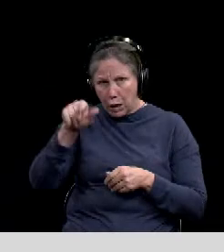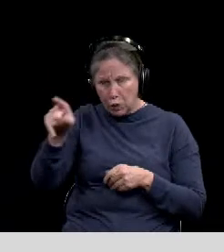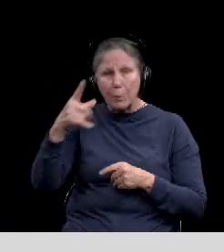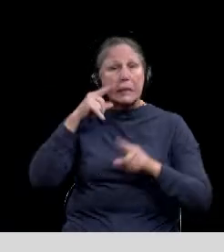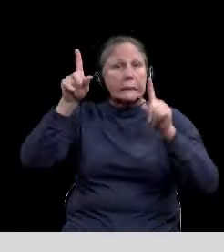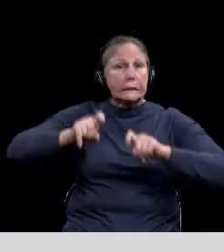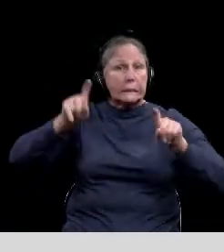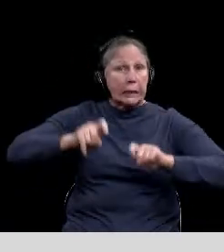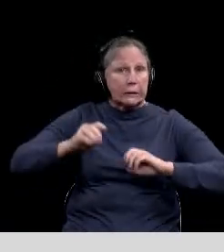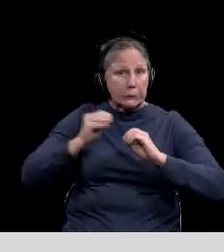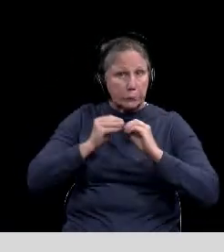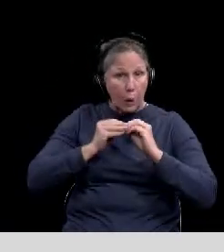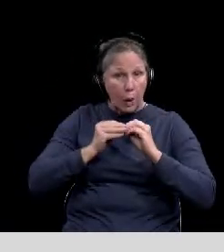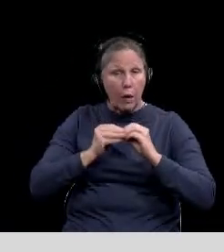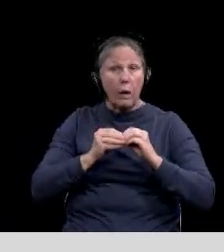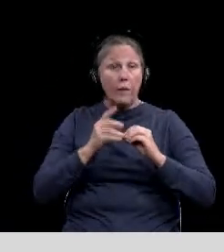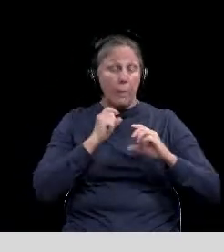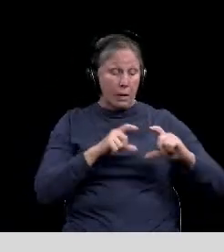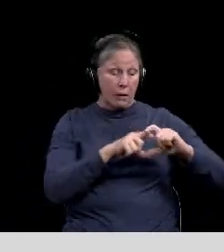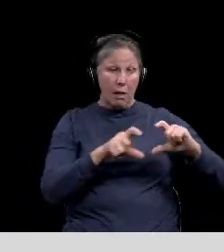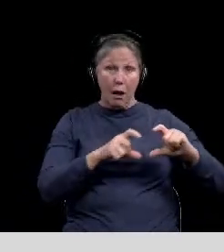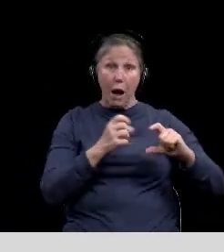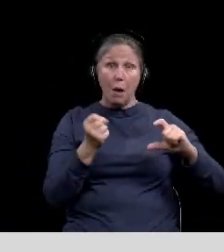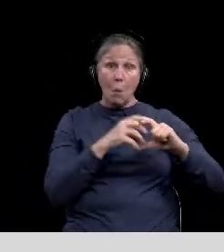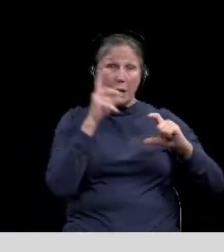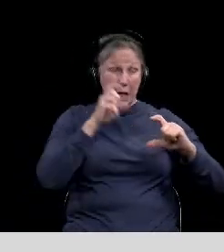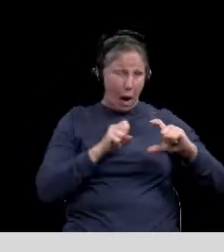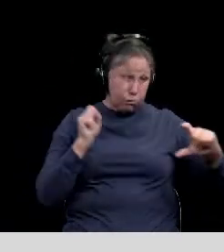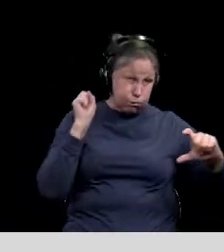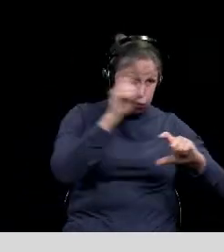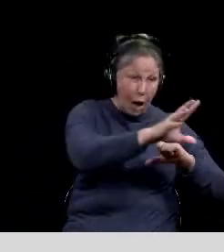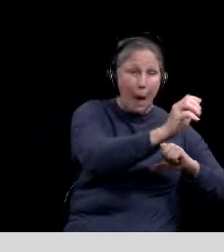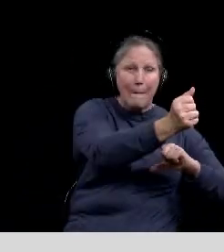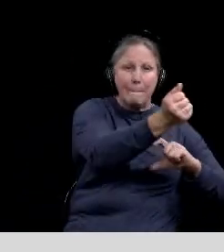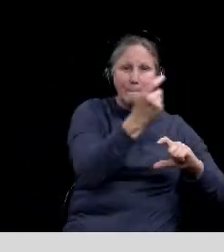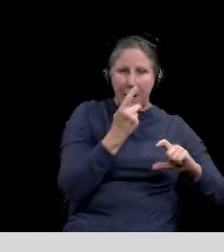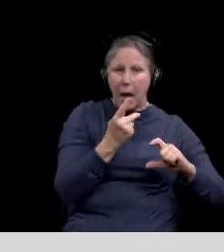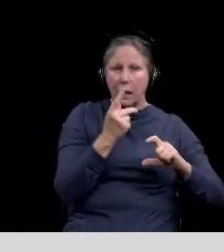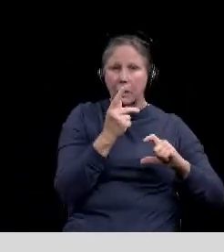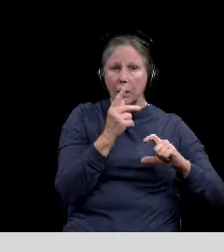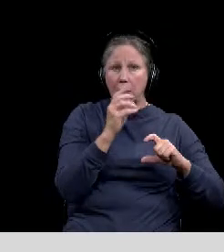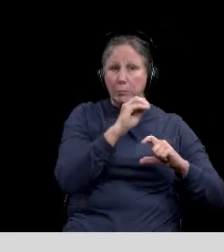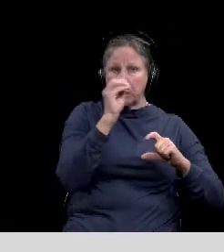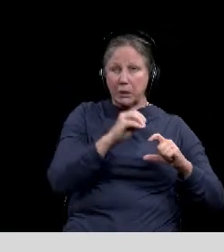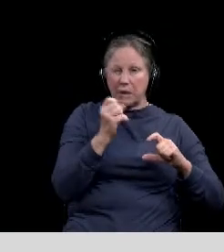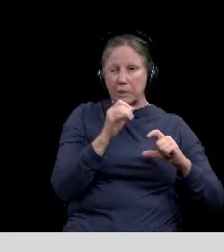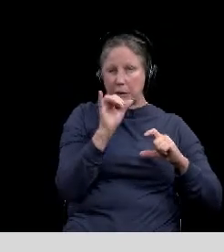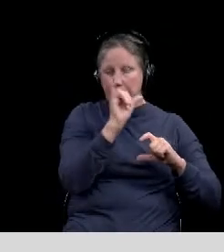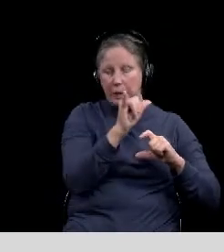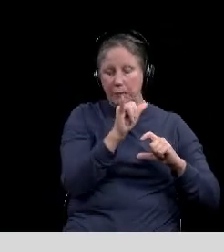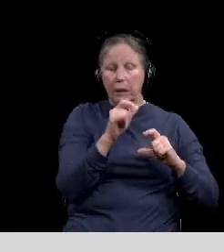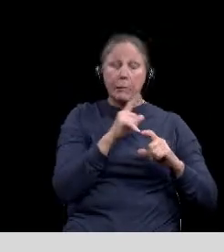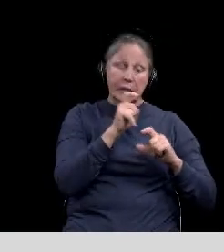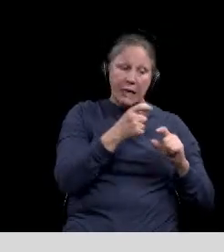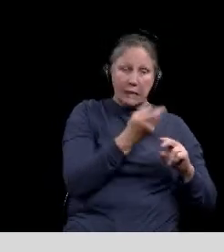which I think would account for our stable positivity rate while Texas is going up just slightly.